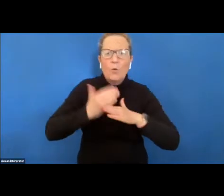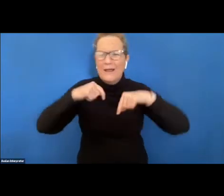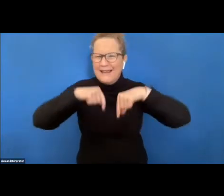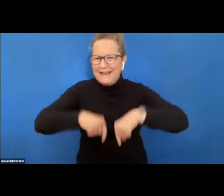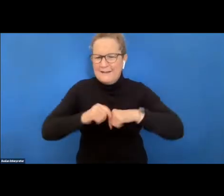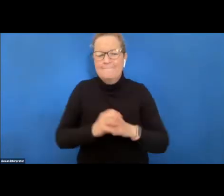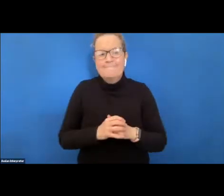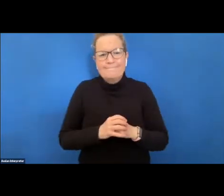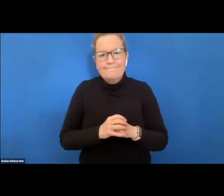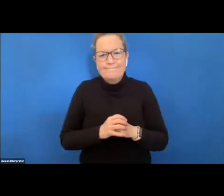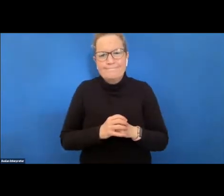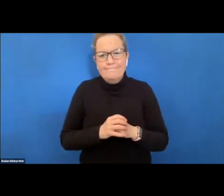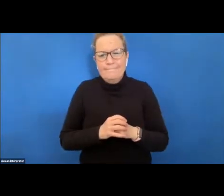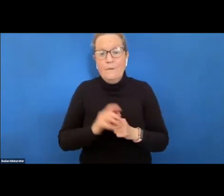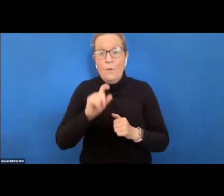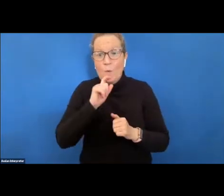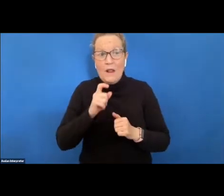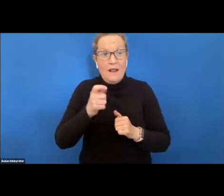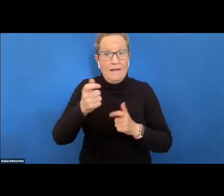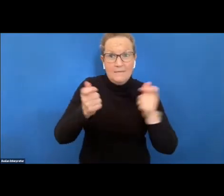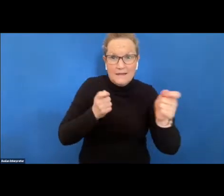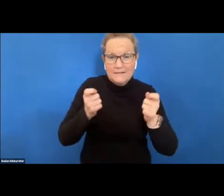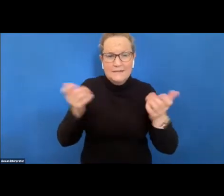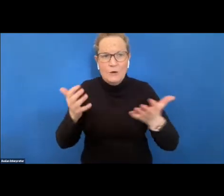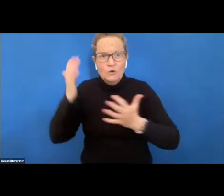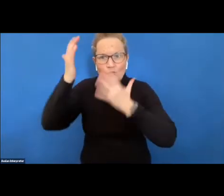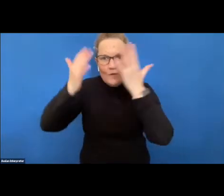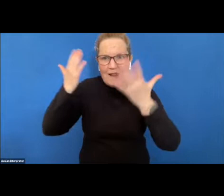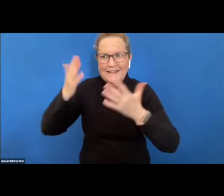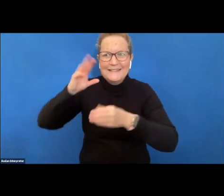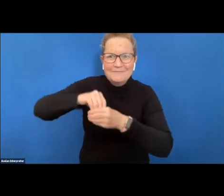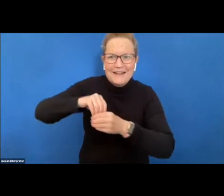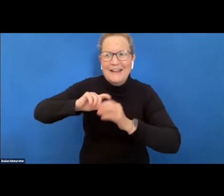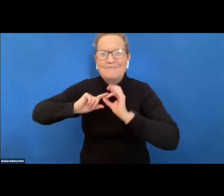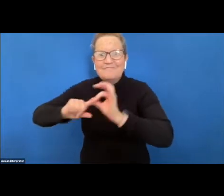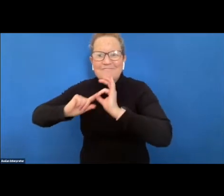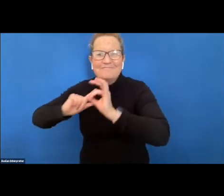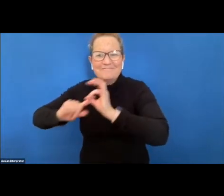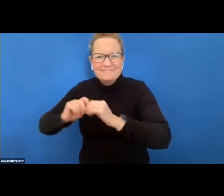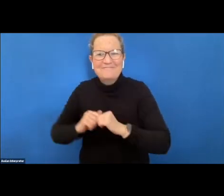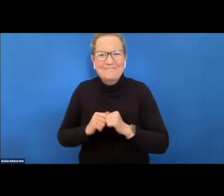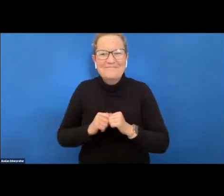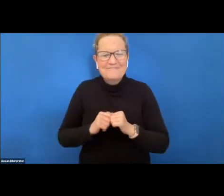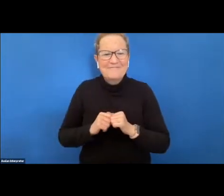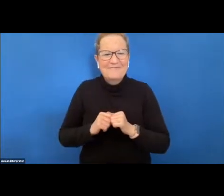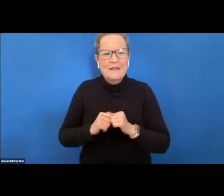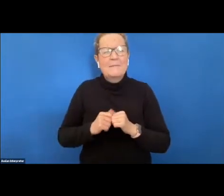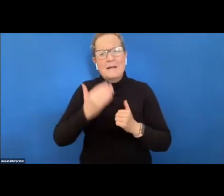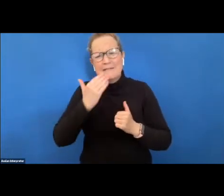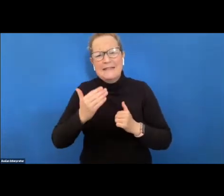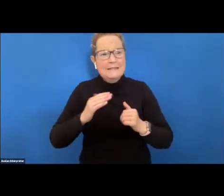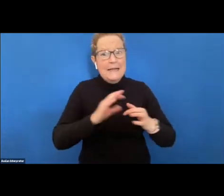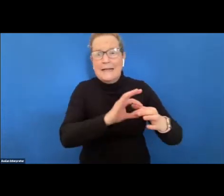then we'll be inviting encouraging you to reflect participate and ask questions but most of all to connect and share